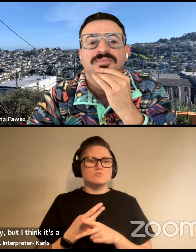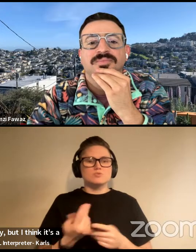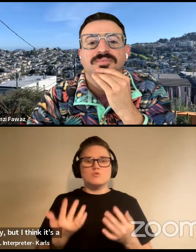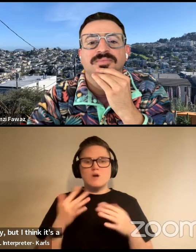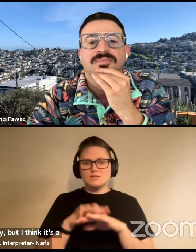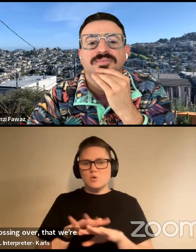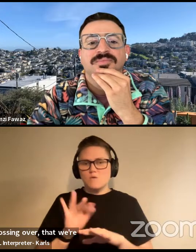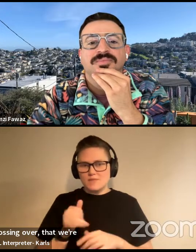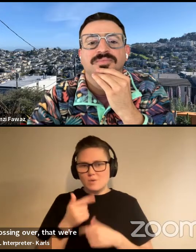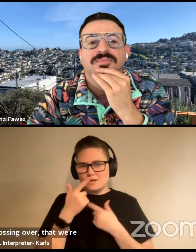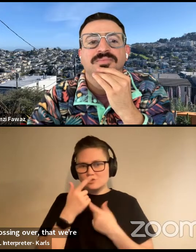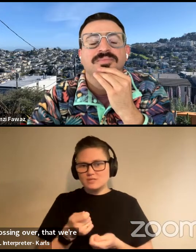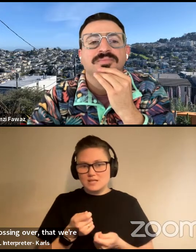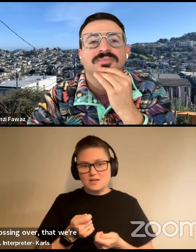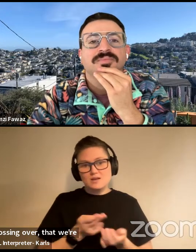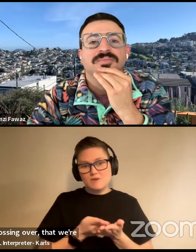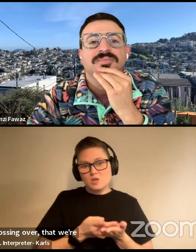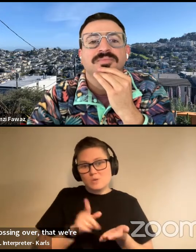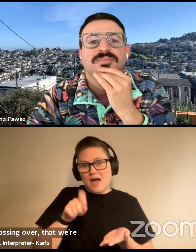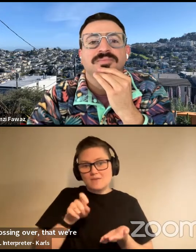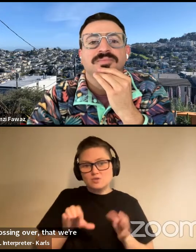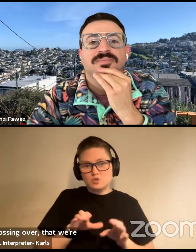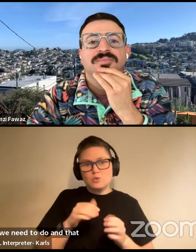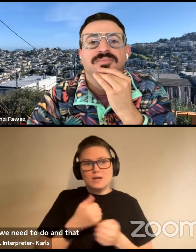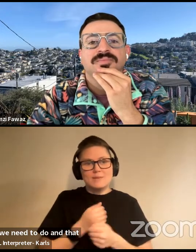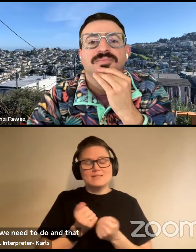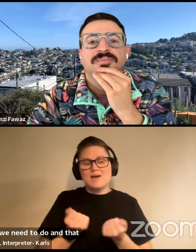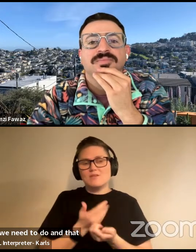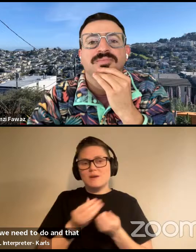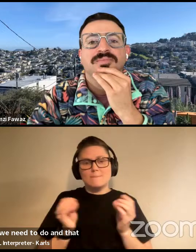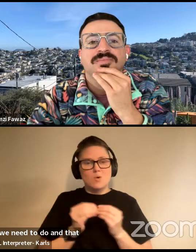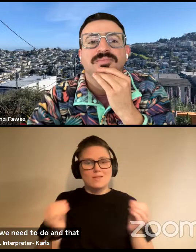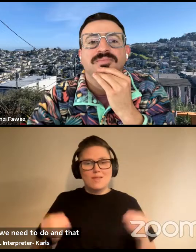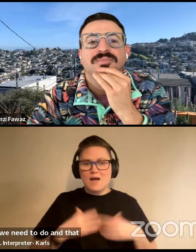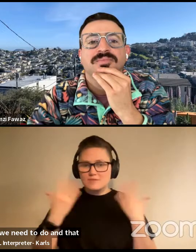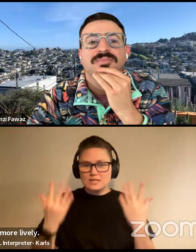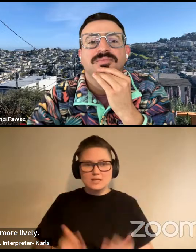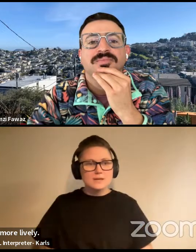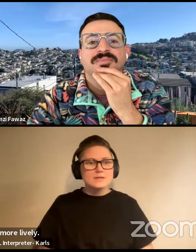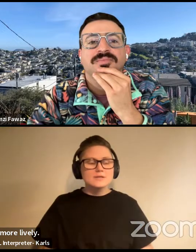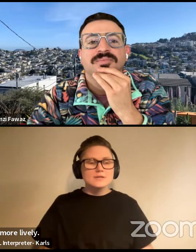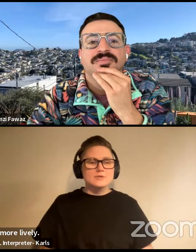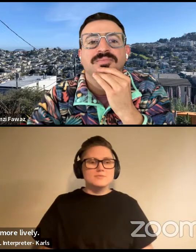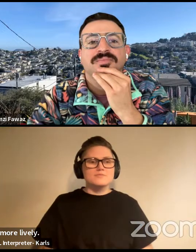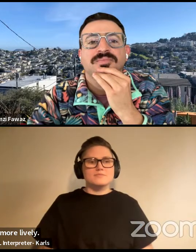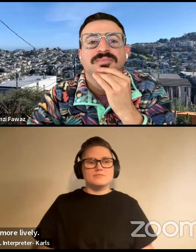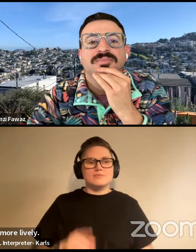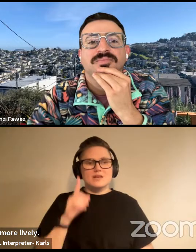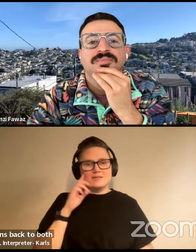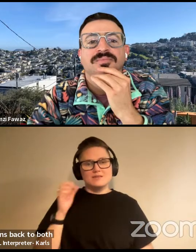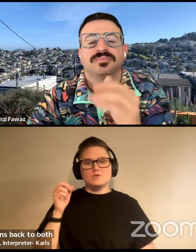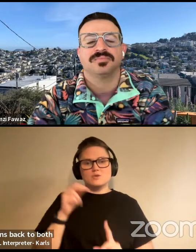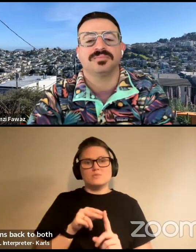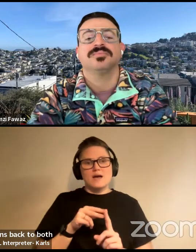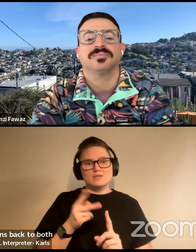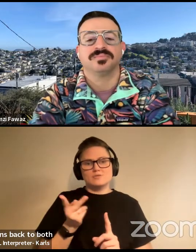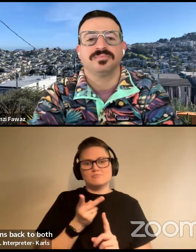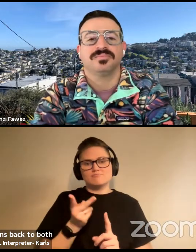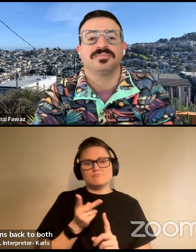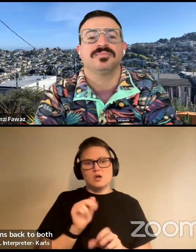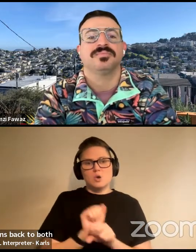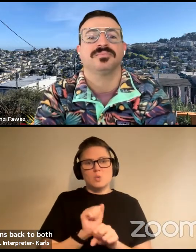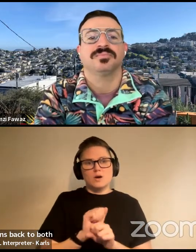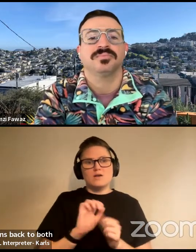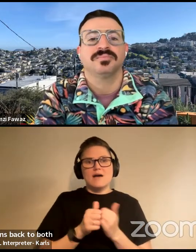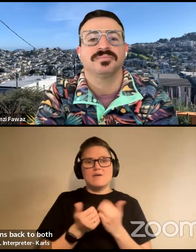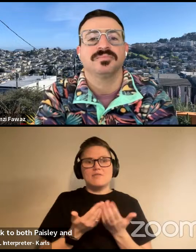and that frankly we need to do. And that makes everything more lively. Uh, and I think this harkens back to both Paisley and Ramsey's work about how things are